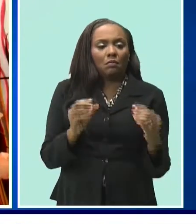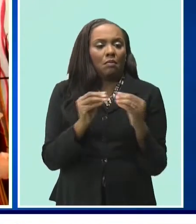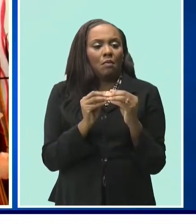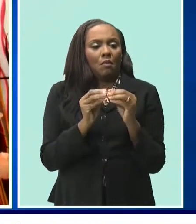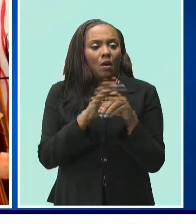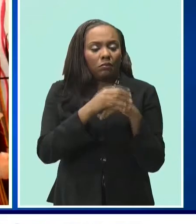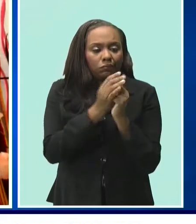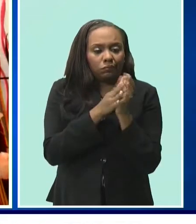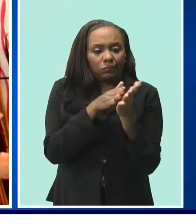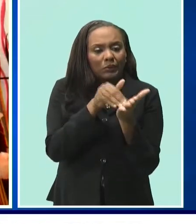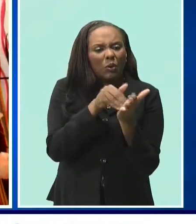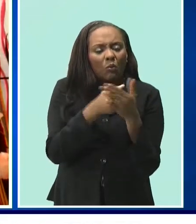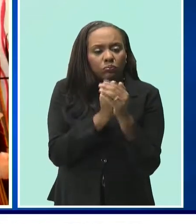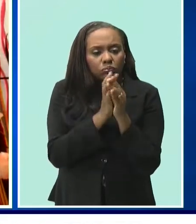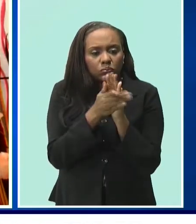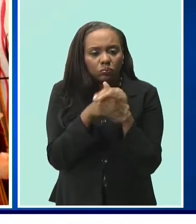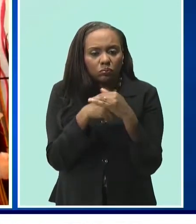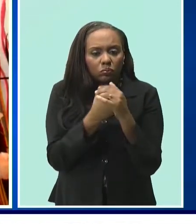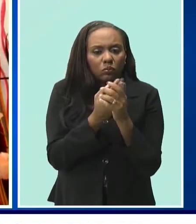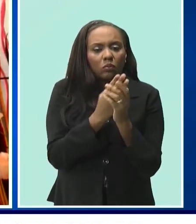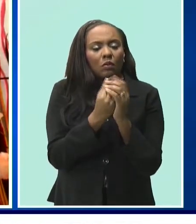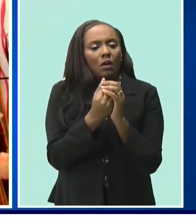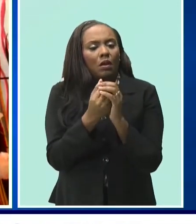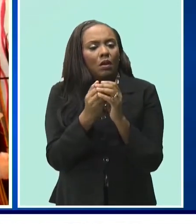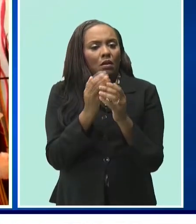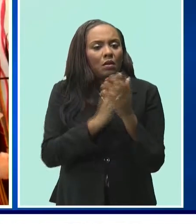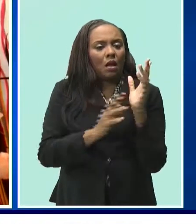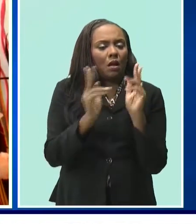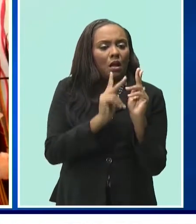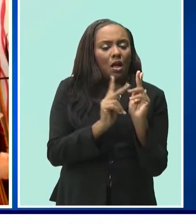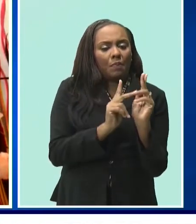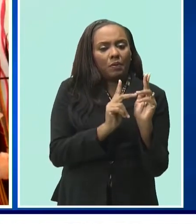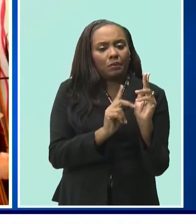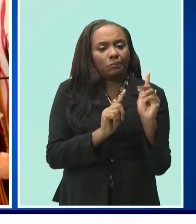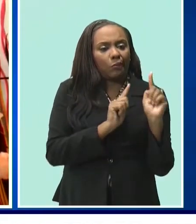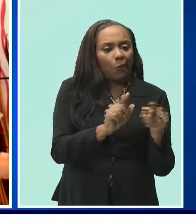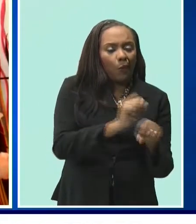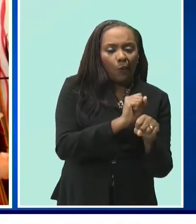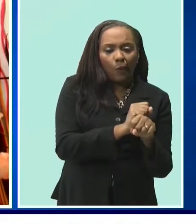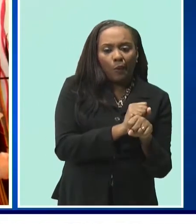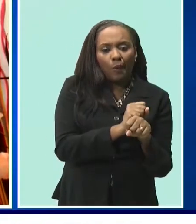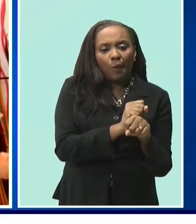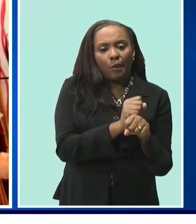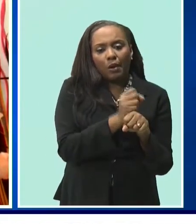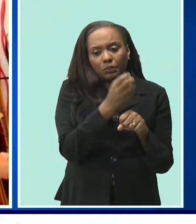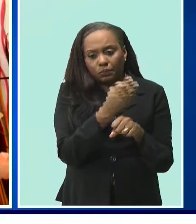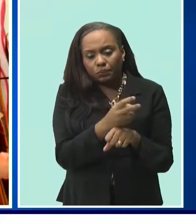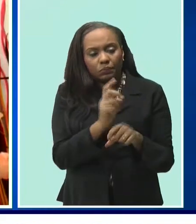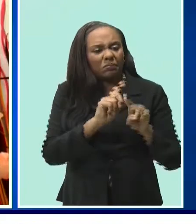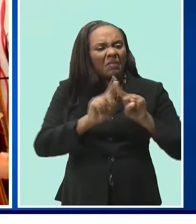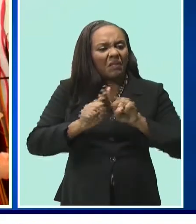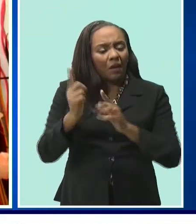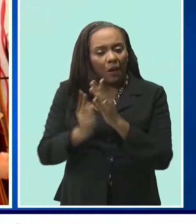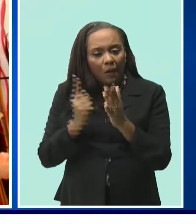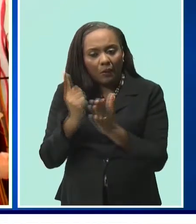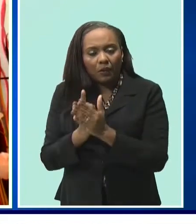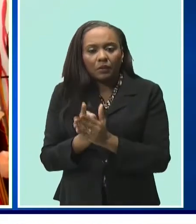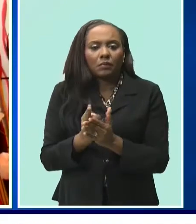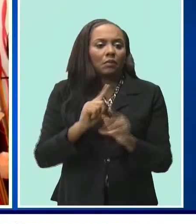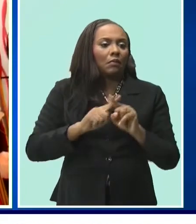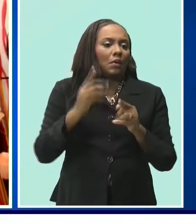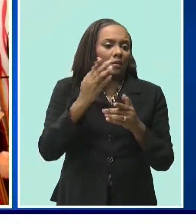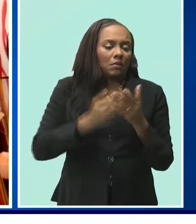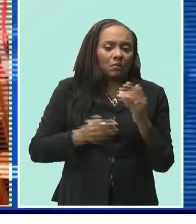rotating labor, and so on. And in some companies, based on the operation, it either can't be done, or can't be done